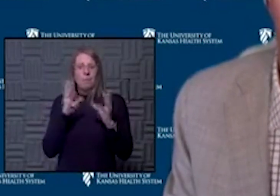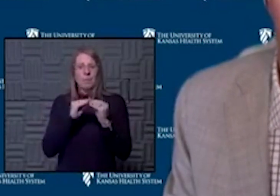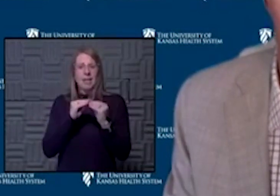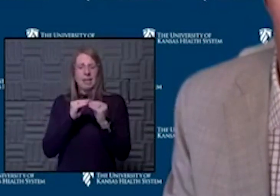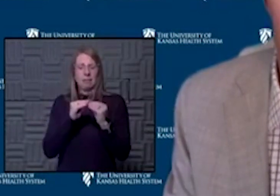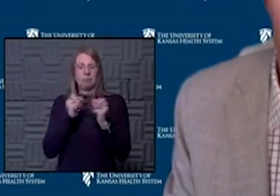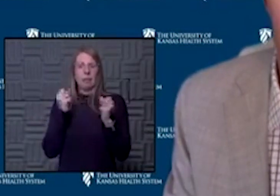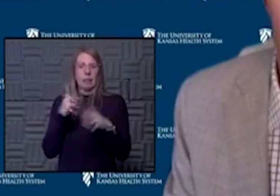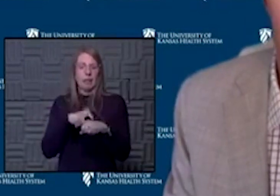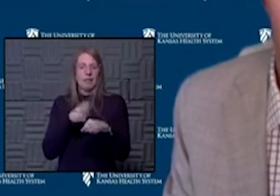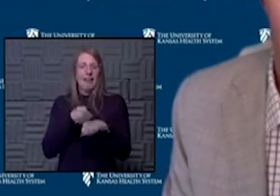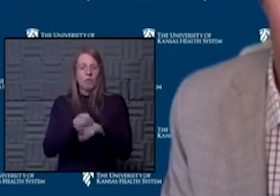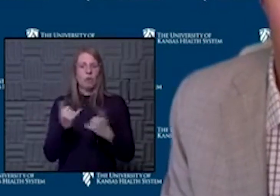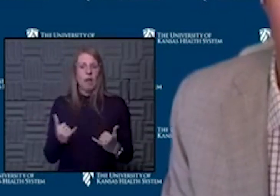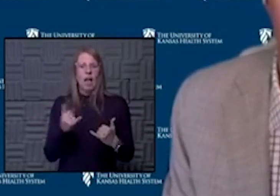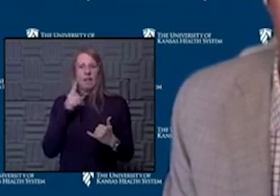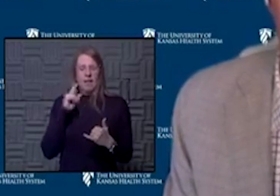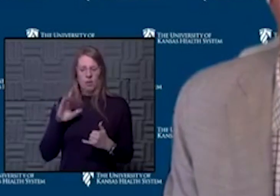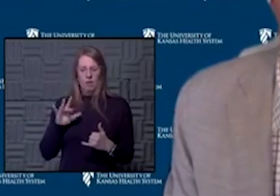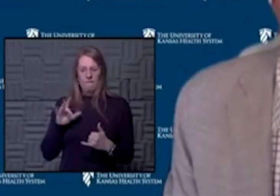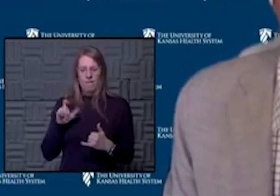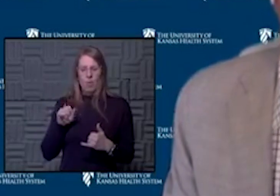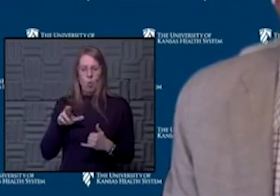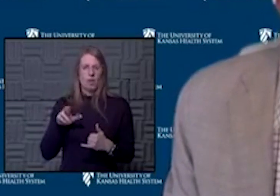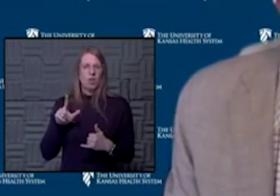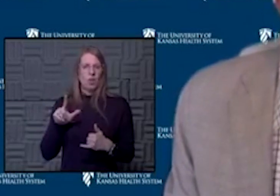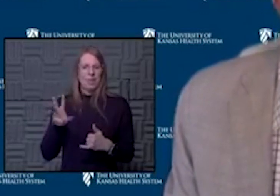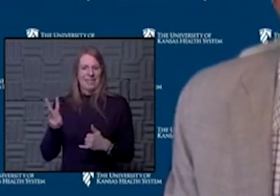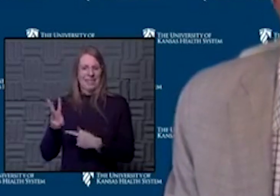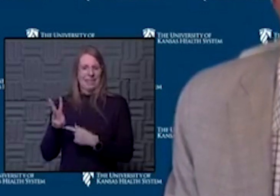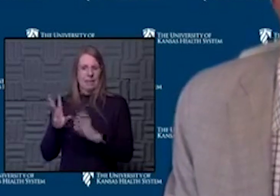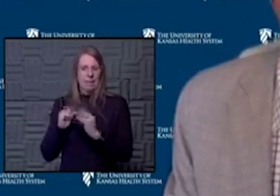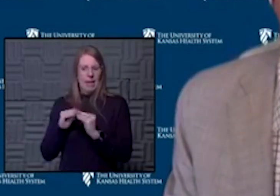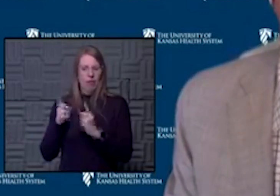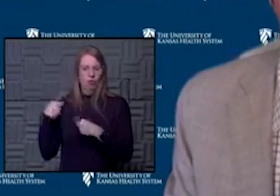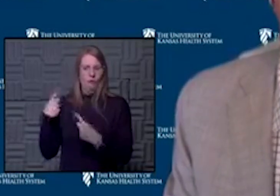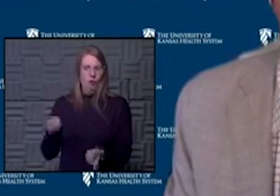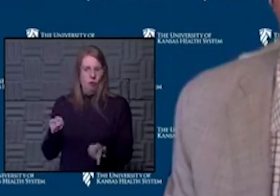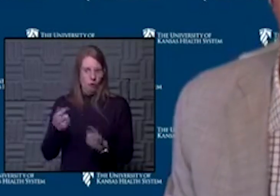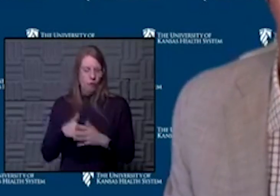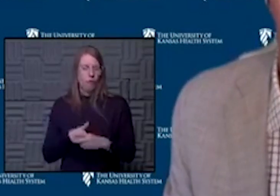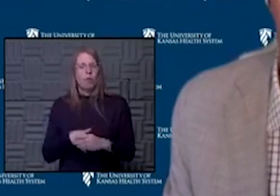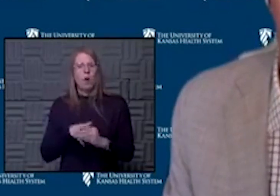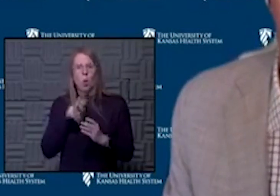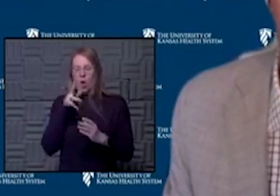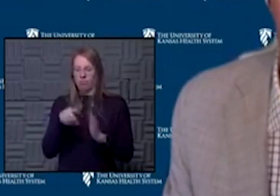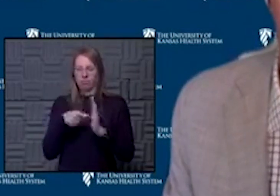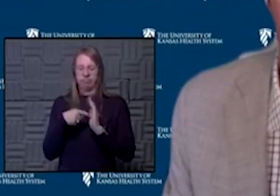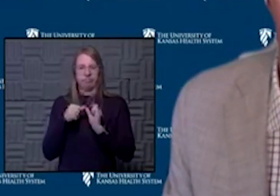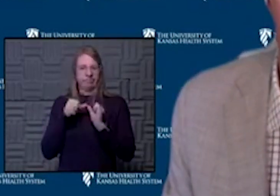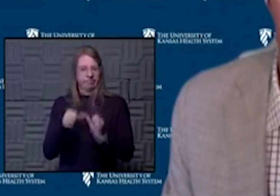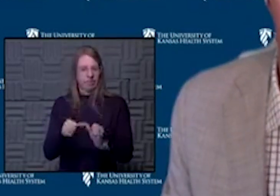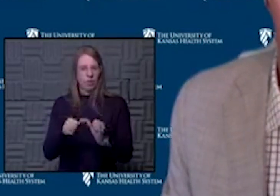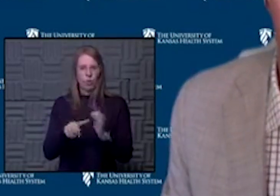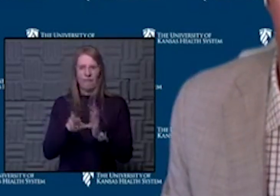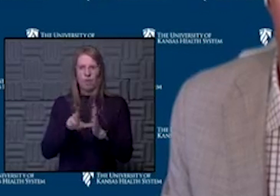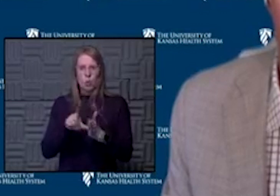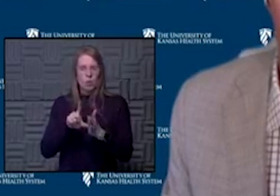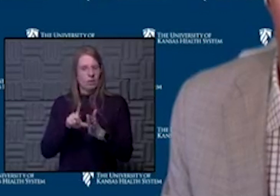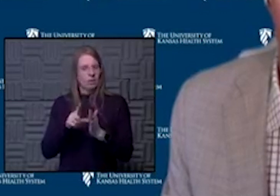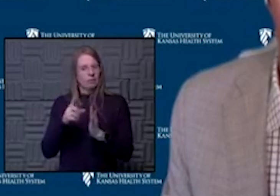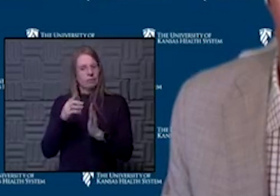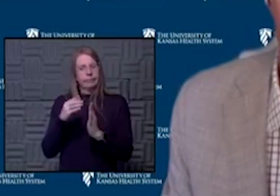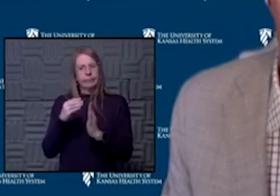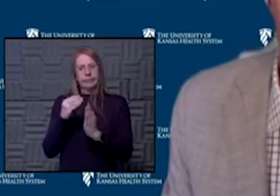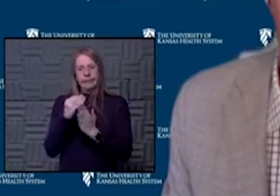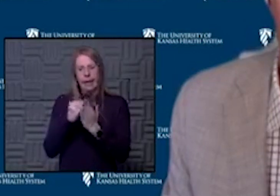today. think this is maybe their 25th or 26th meeting. And so they'll continue to review data and try to make that plan. But we'll know